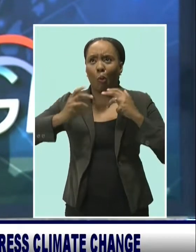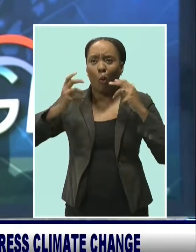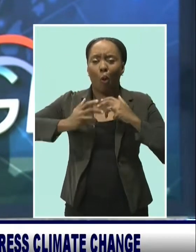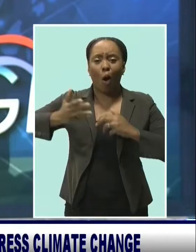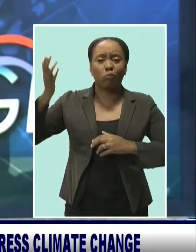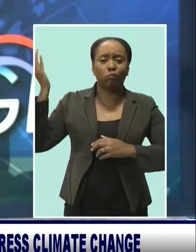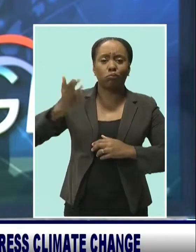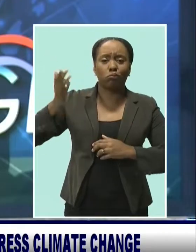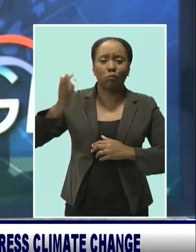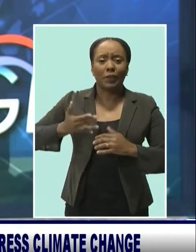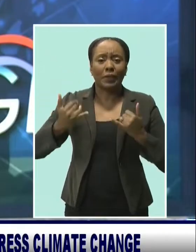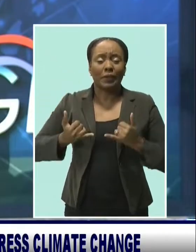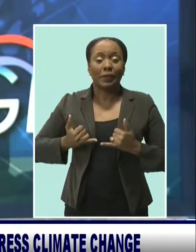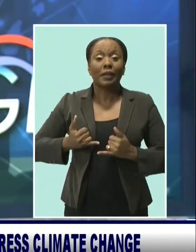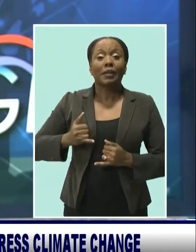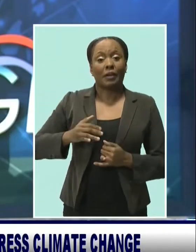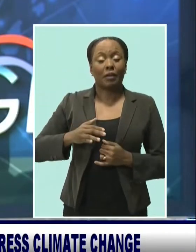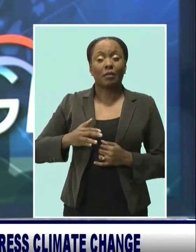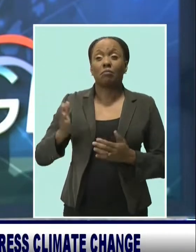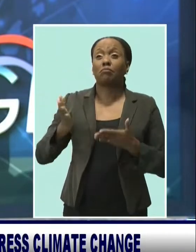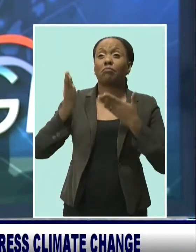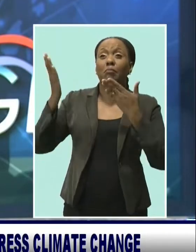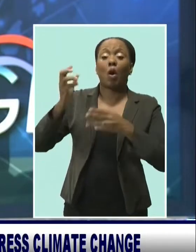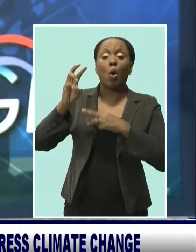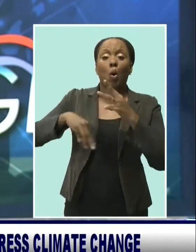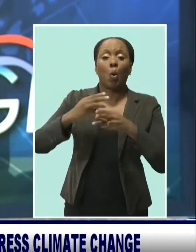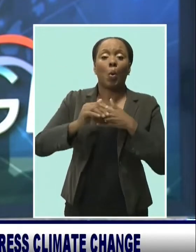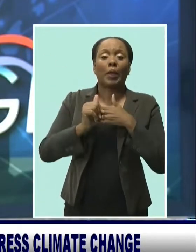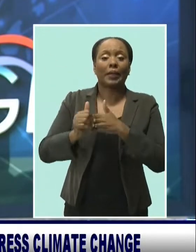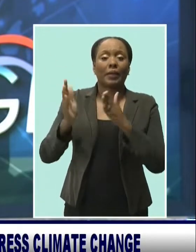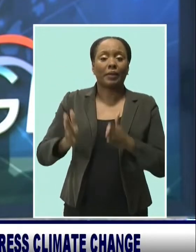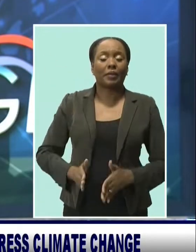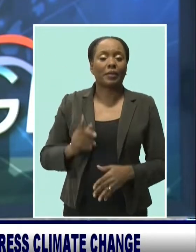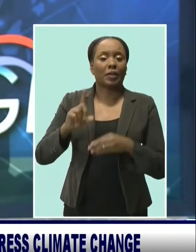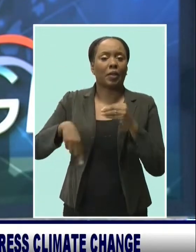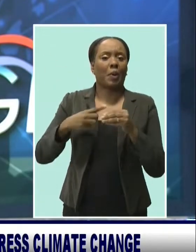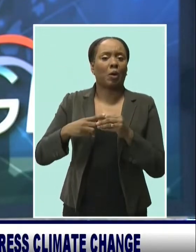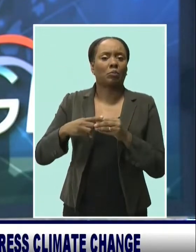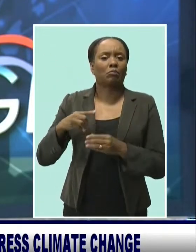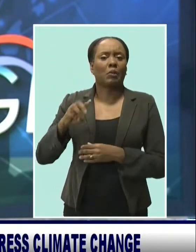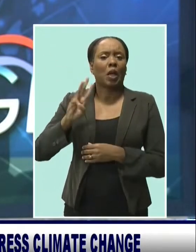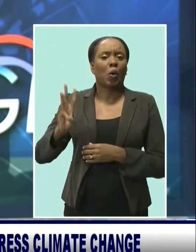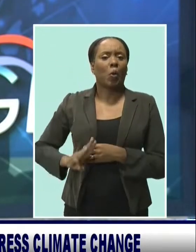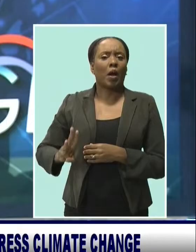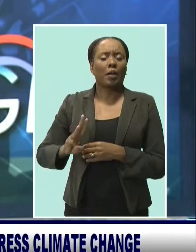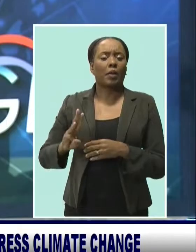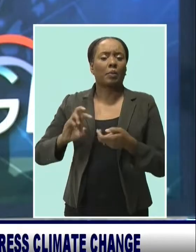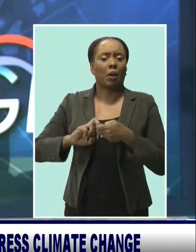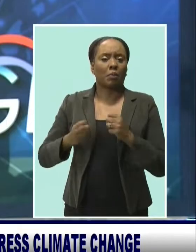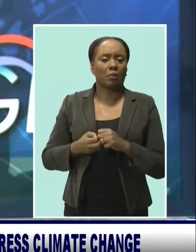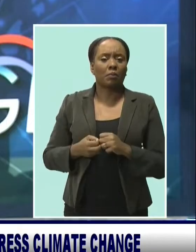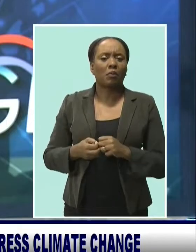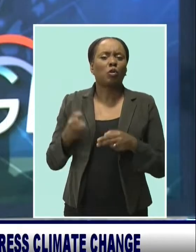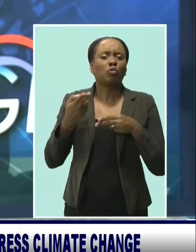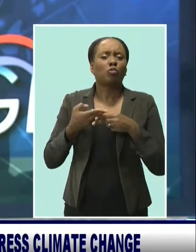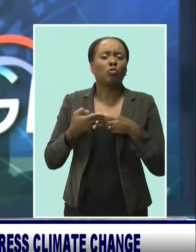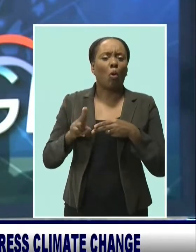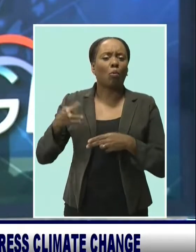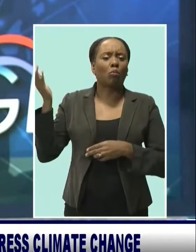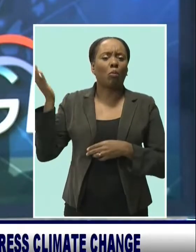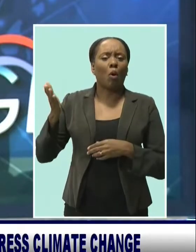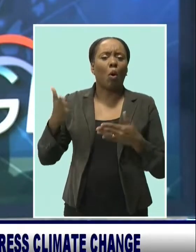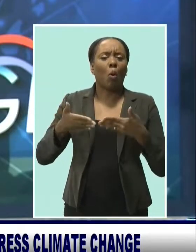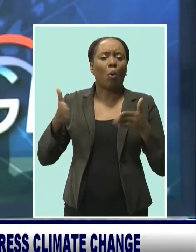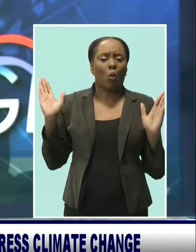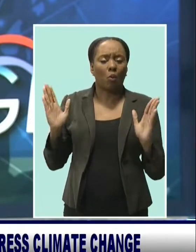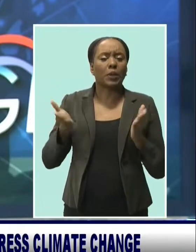the need for urgent action to address the climate crisis. Prime Minister Amour Motley was delivering a short address in Glasgow during the opening ceremony